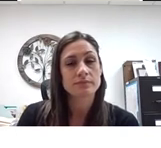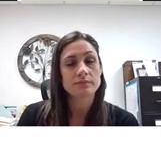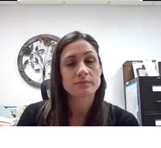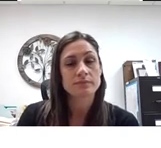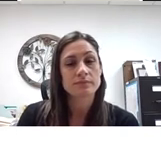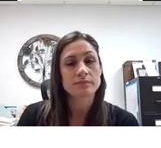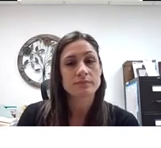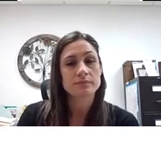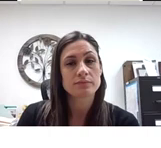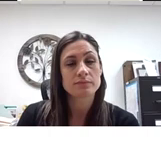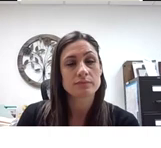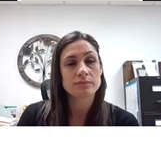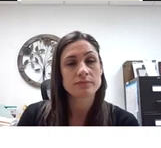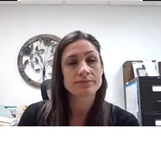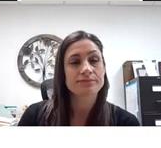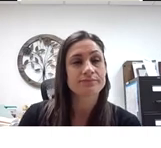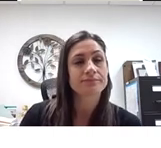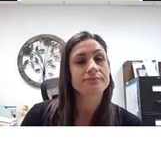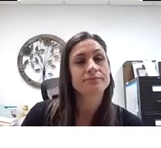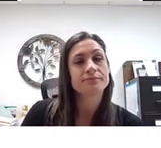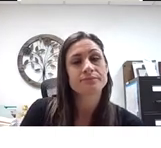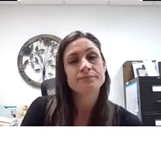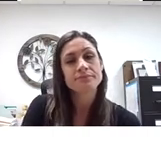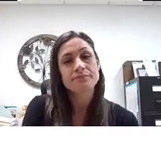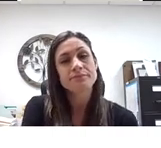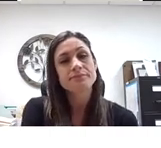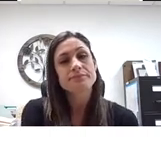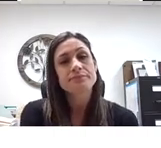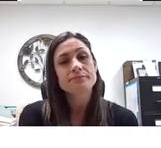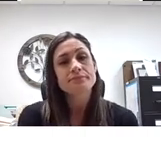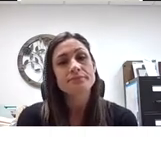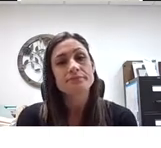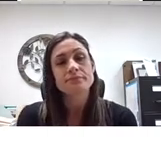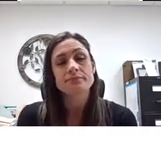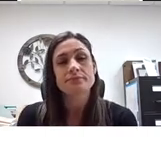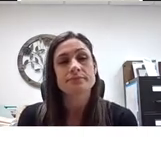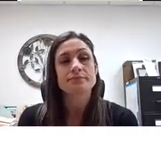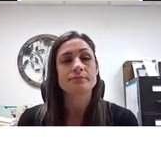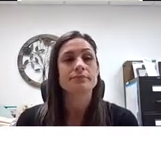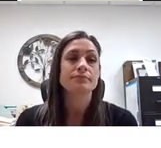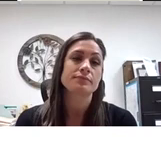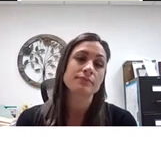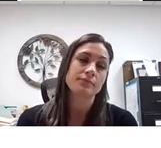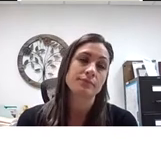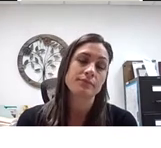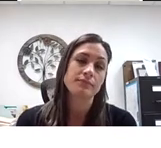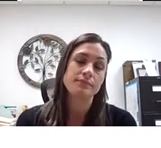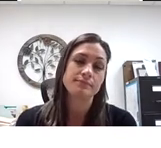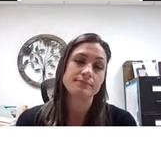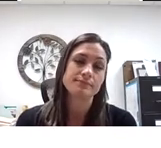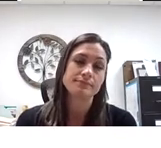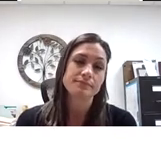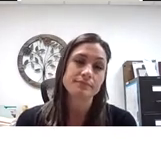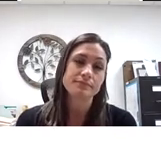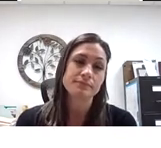primarily focusing on has, has, has widened. Um, there's also very limited